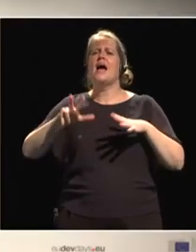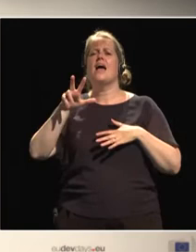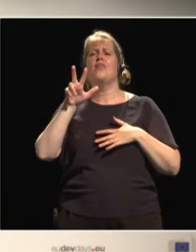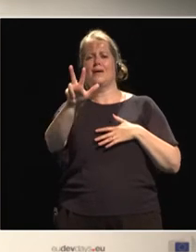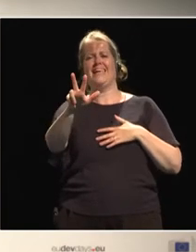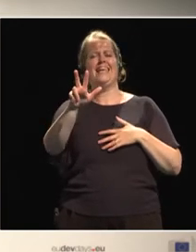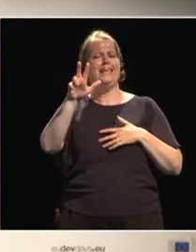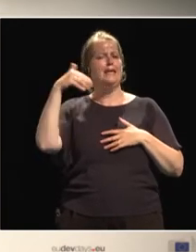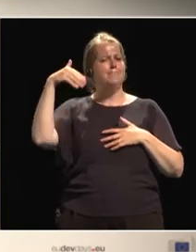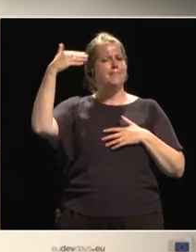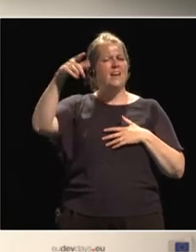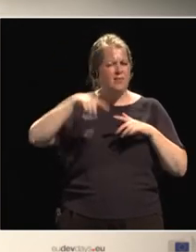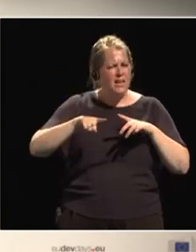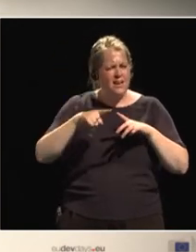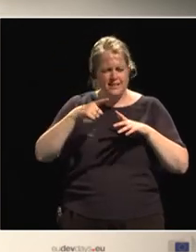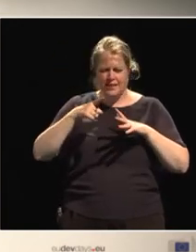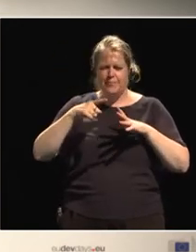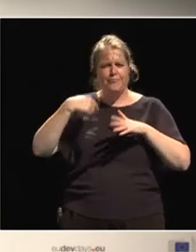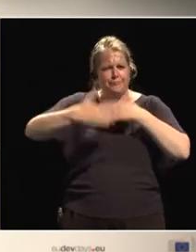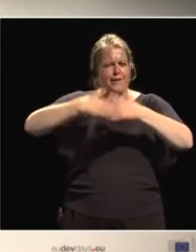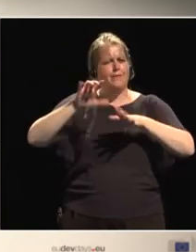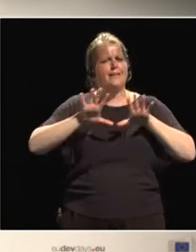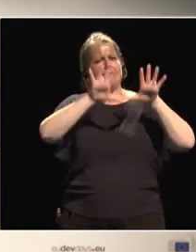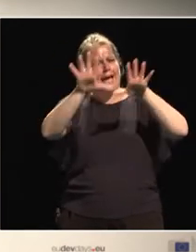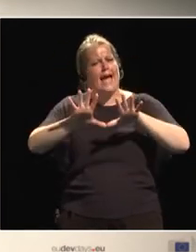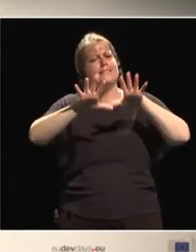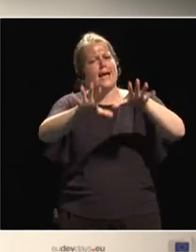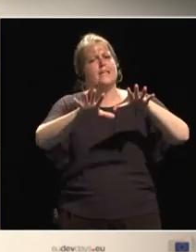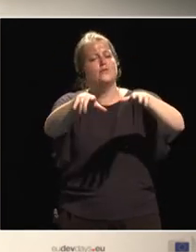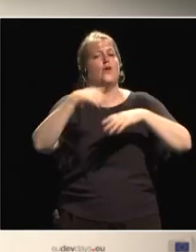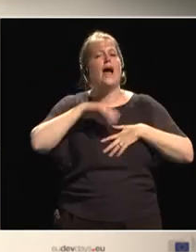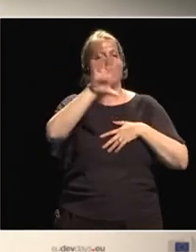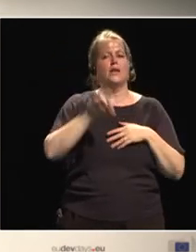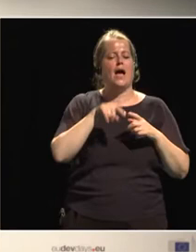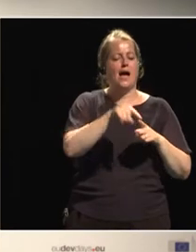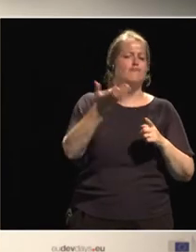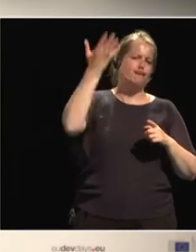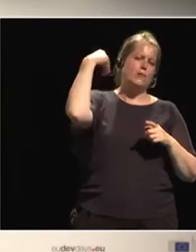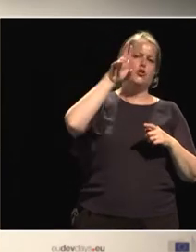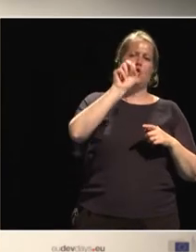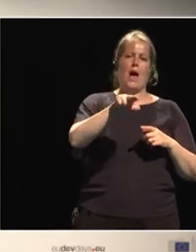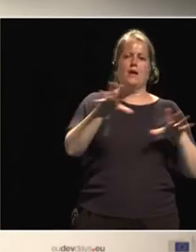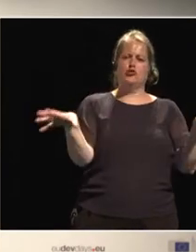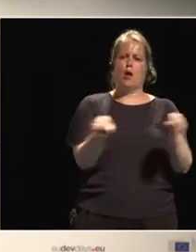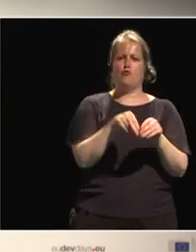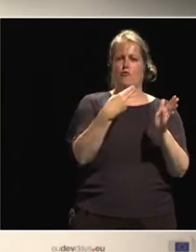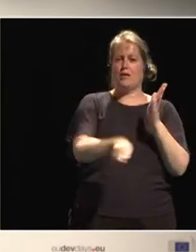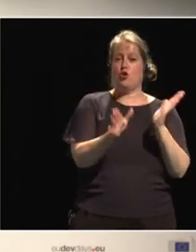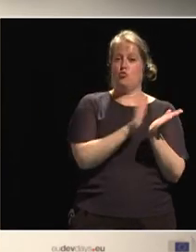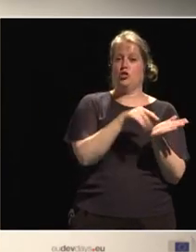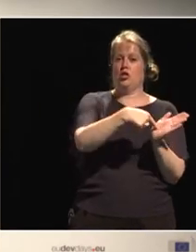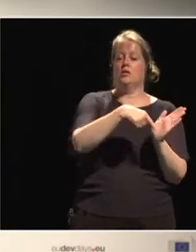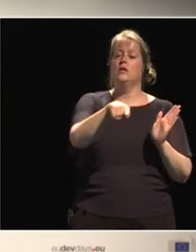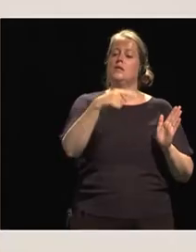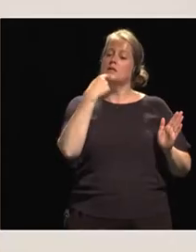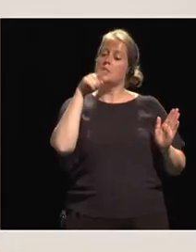Development Decade for Africa, that was created by UN General Assembly Resolution. UNIDO being selected as